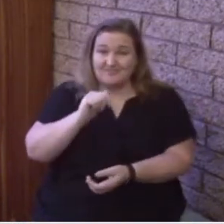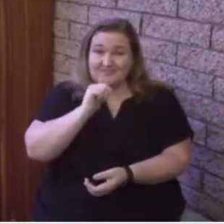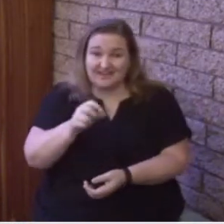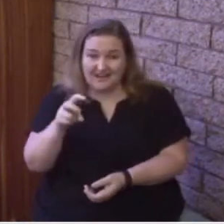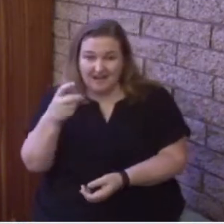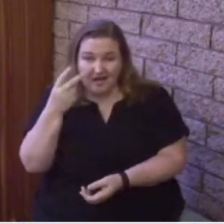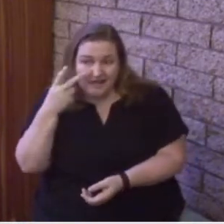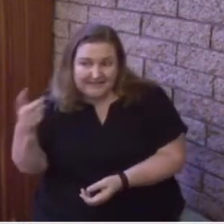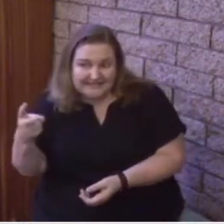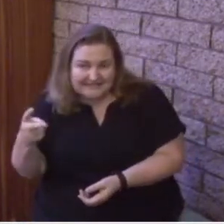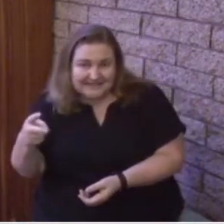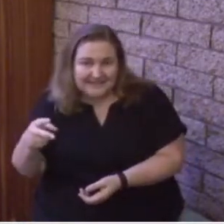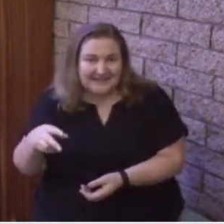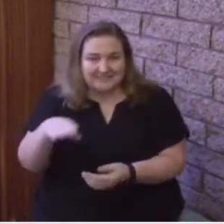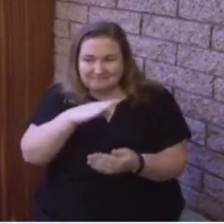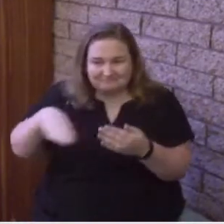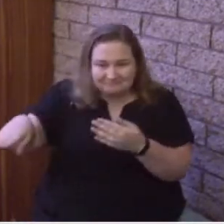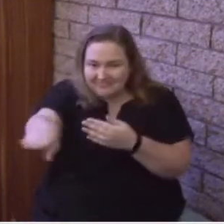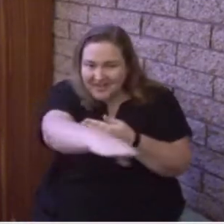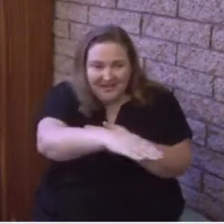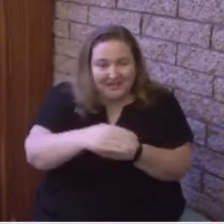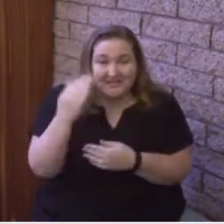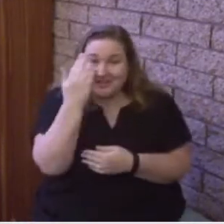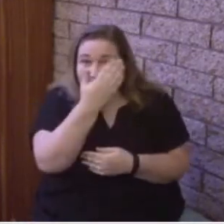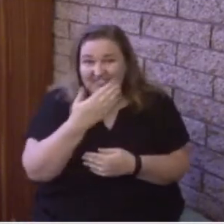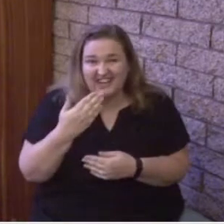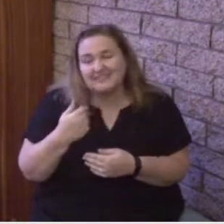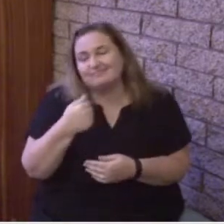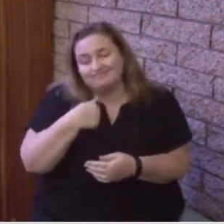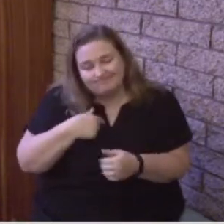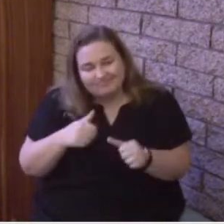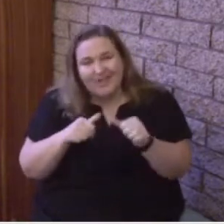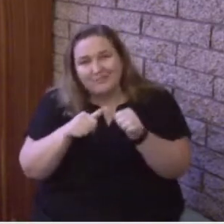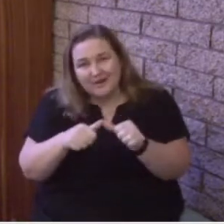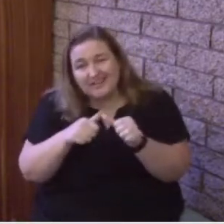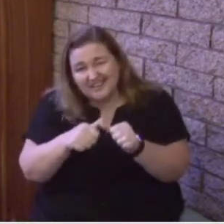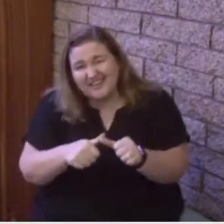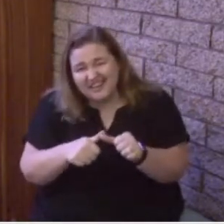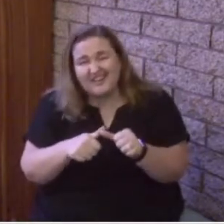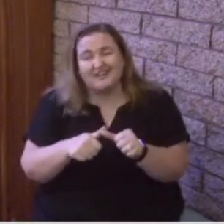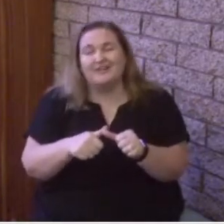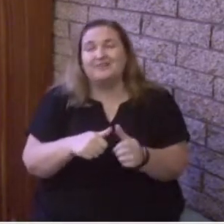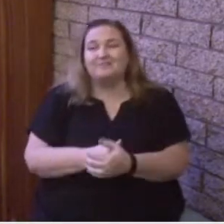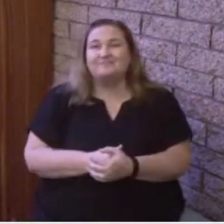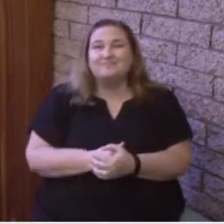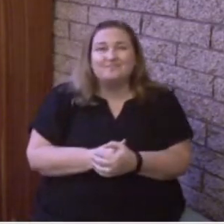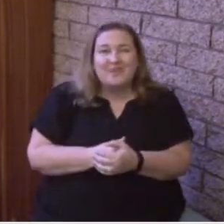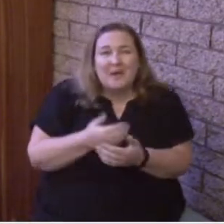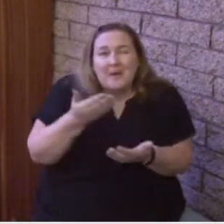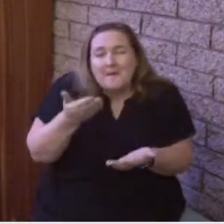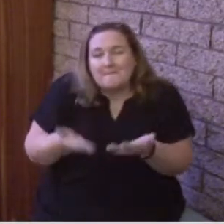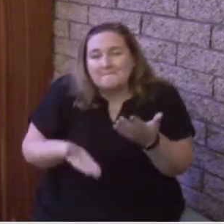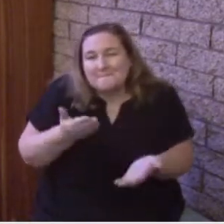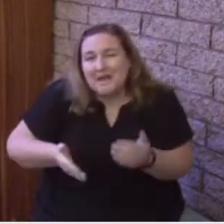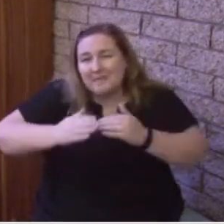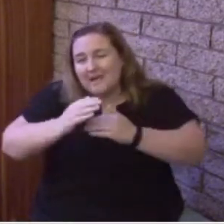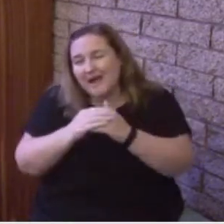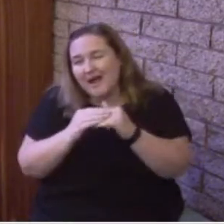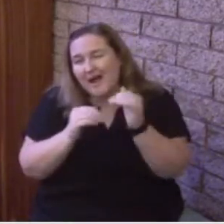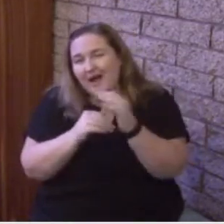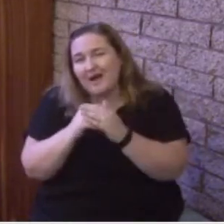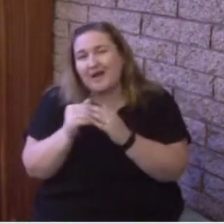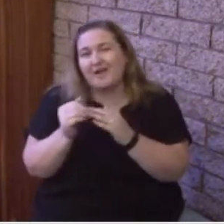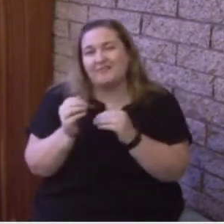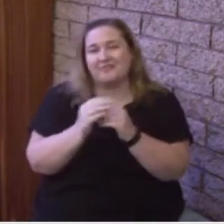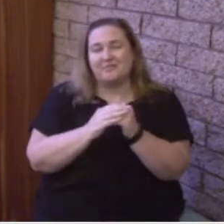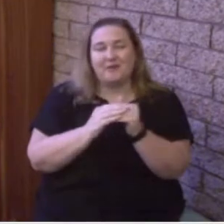we continue and as we always do at Valley, I'm going to encourage you. It may seem a little uncomfortable, but I'm going to encourage you to